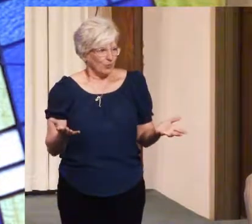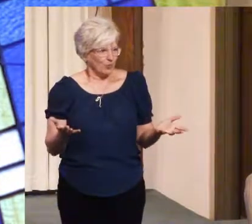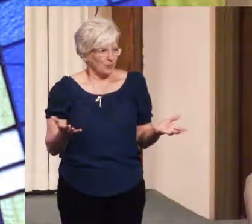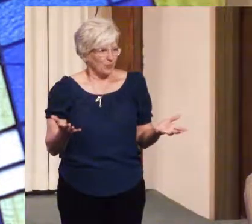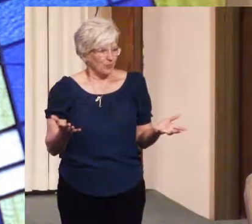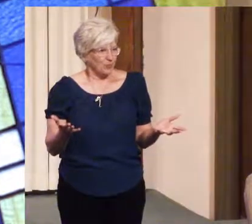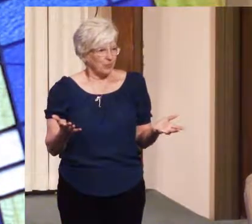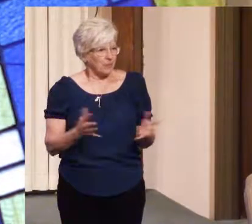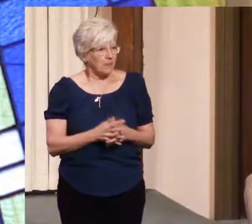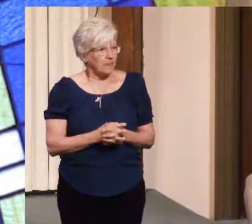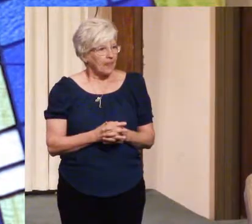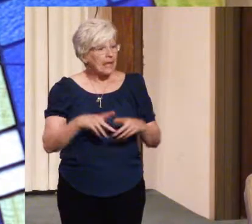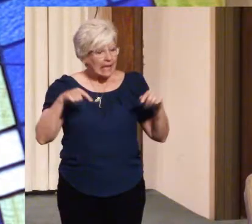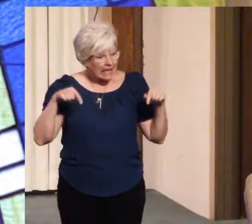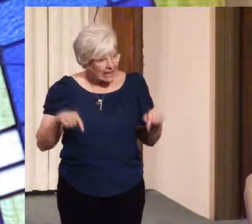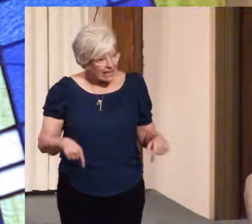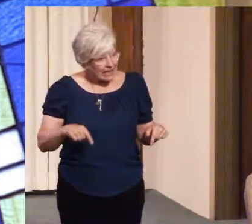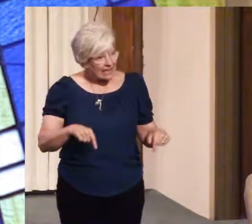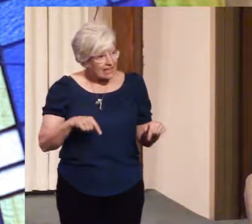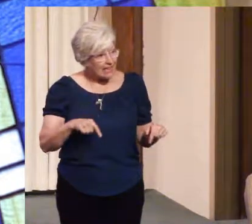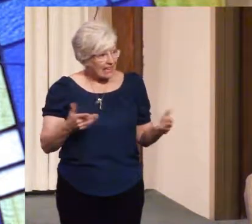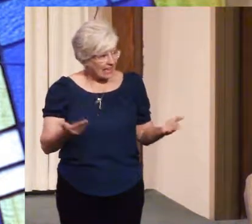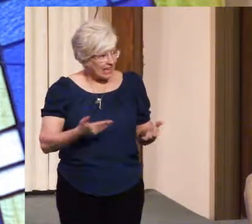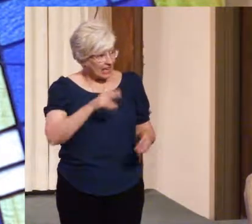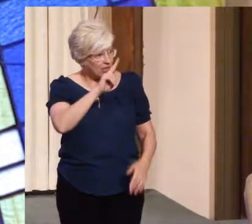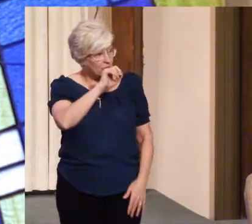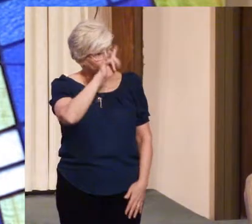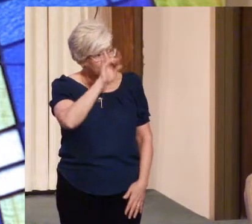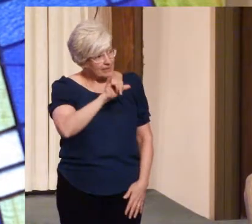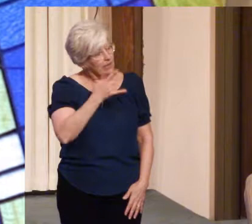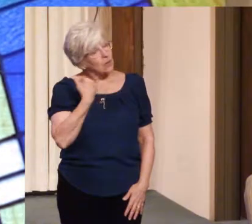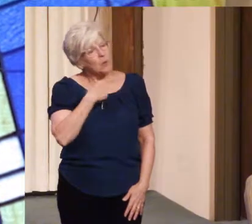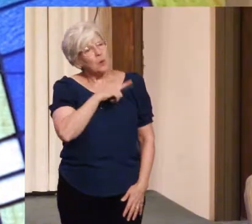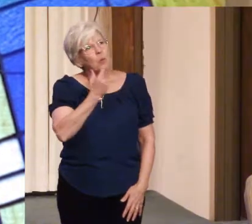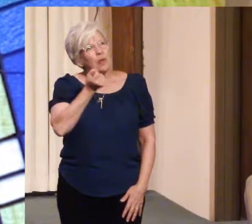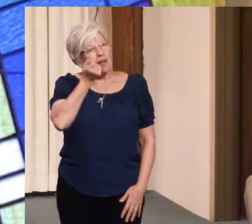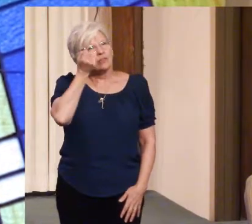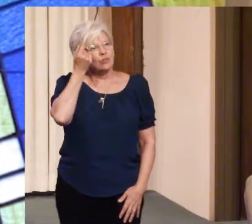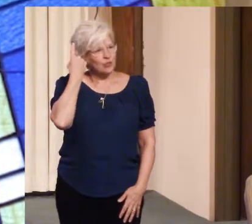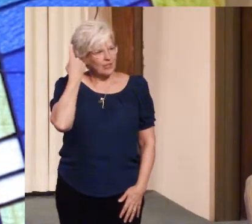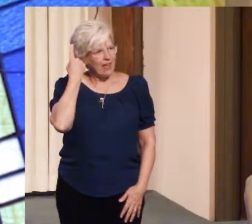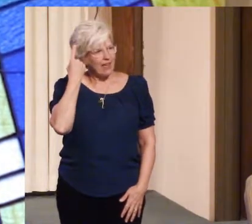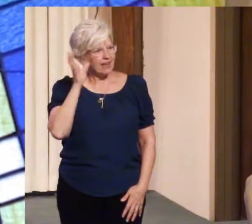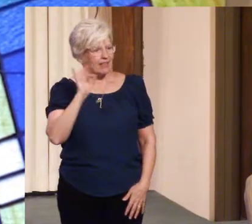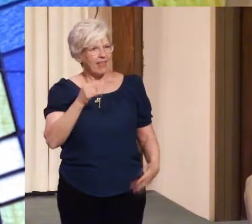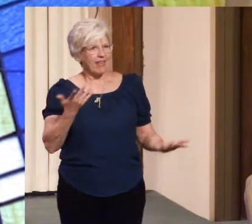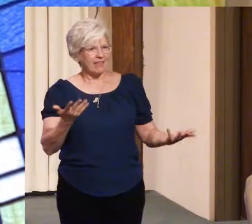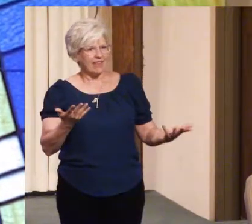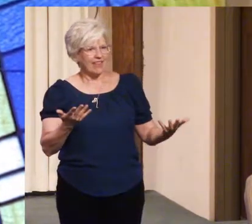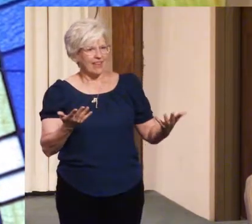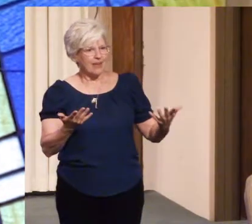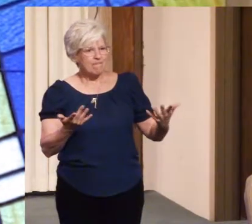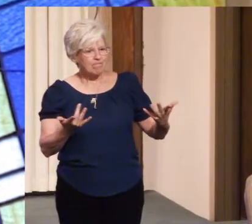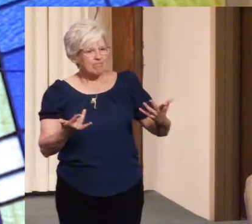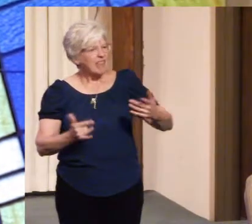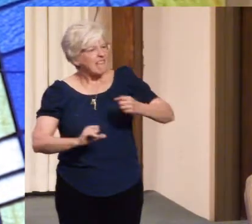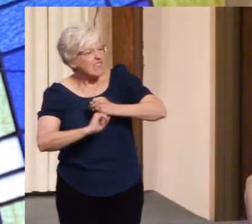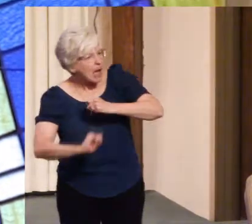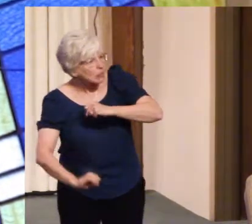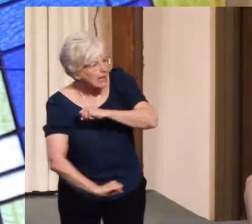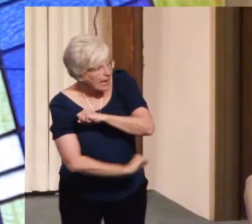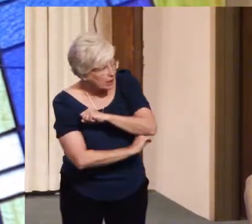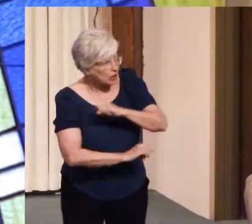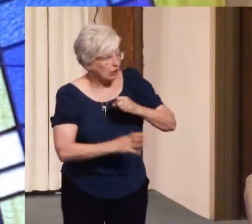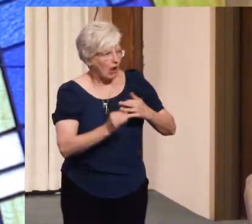In unity, we understand that the foundation of the universe, spirit, God,